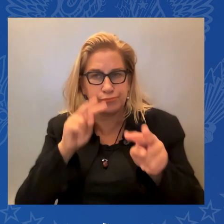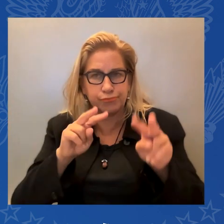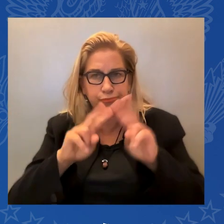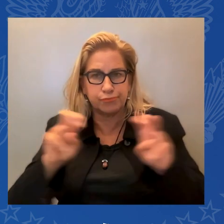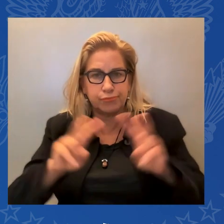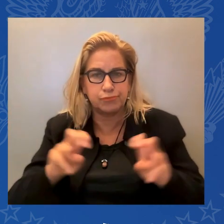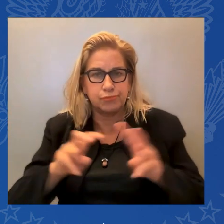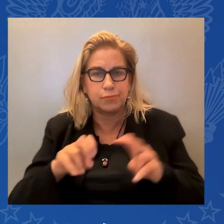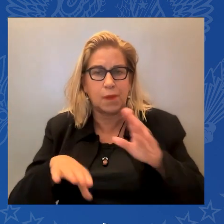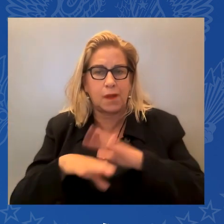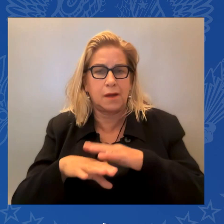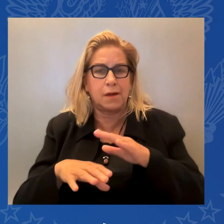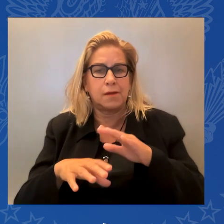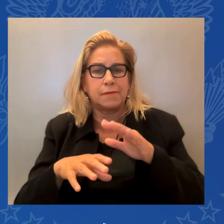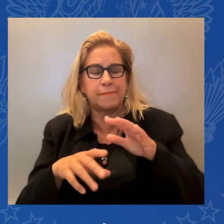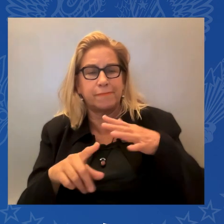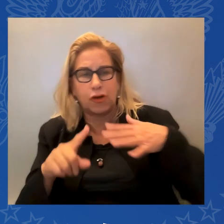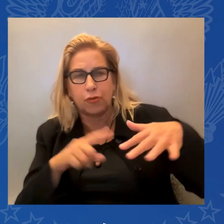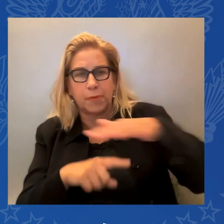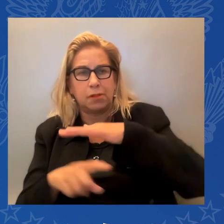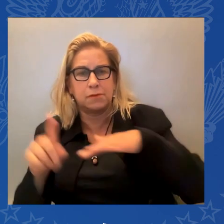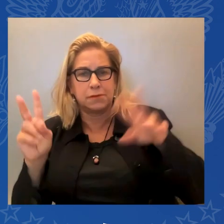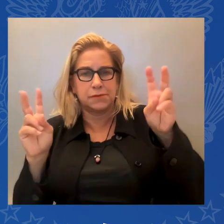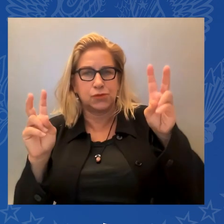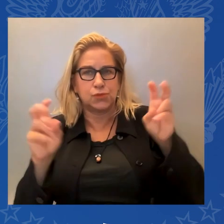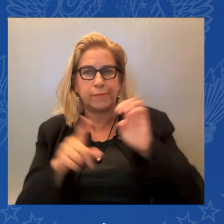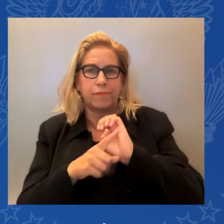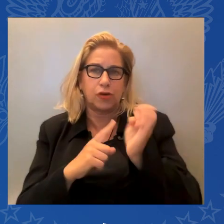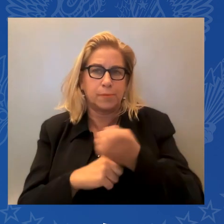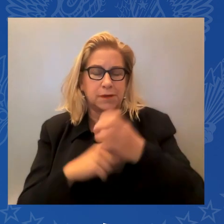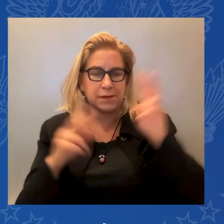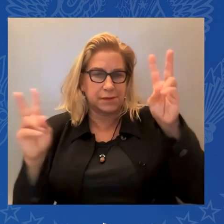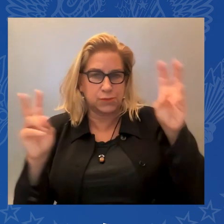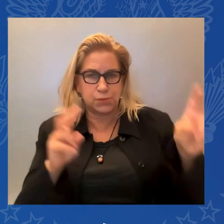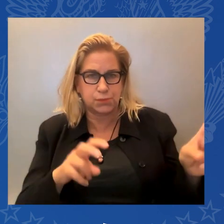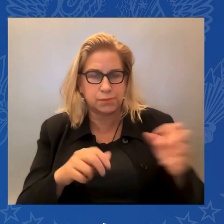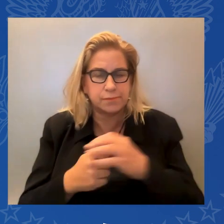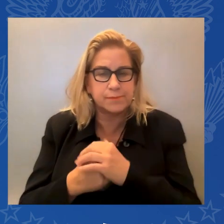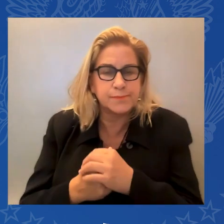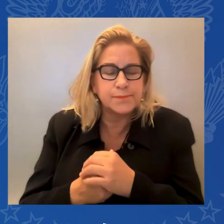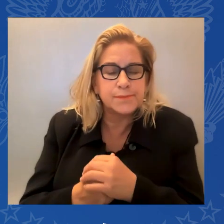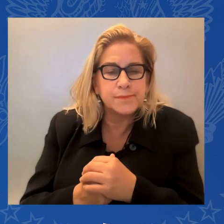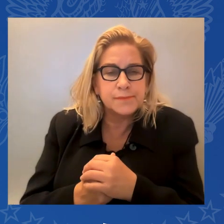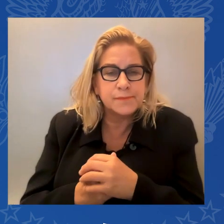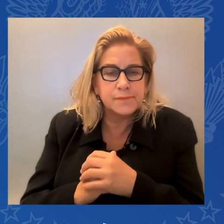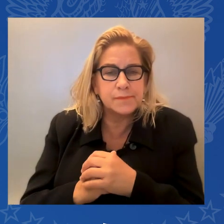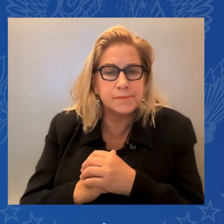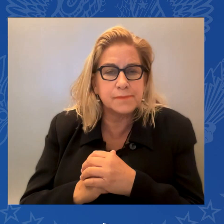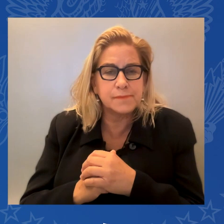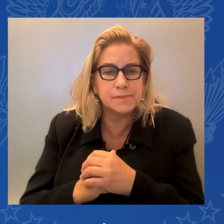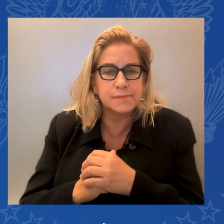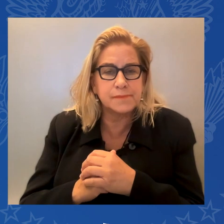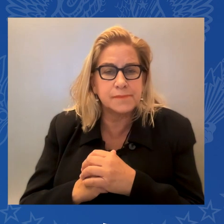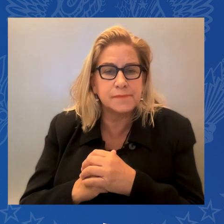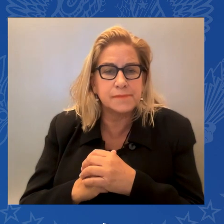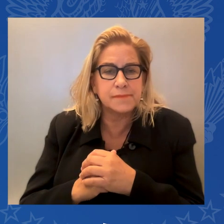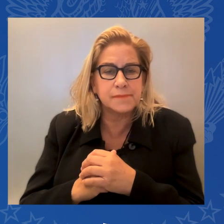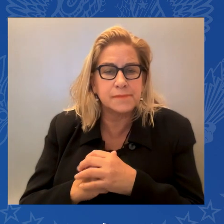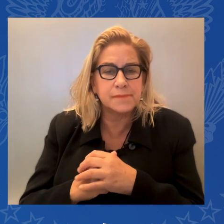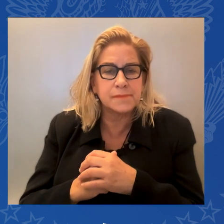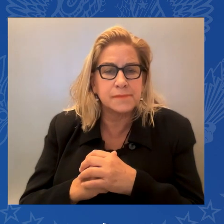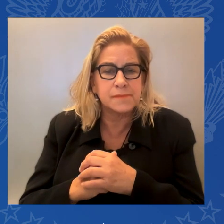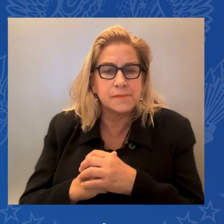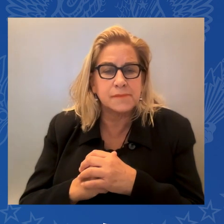Providing a pathway for dreamers. Can you imagine if maybe some of you are dreamers? It's like you should — Well, I don't know what people expect to